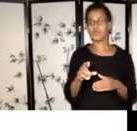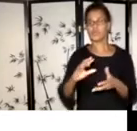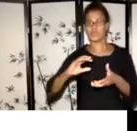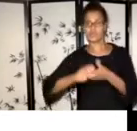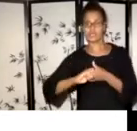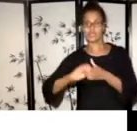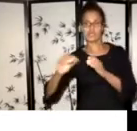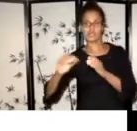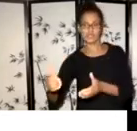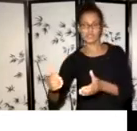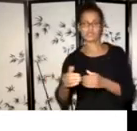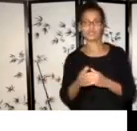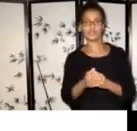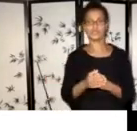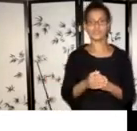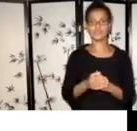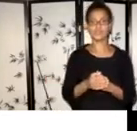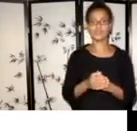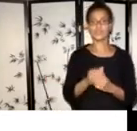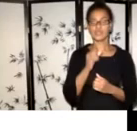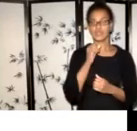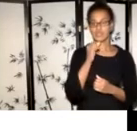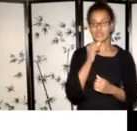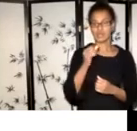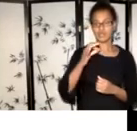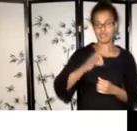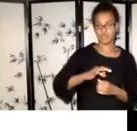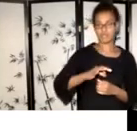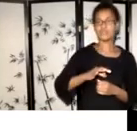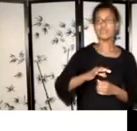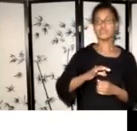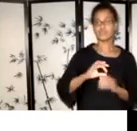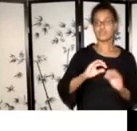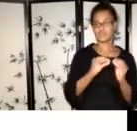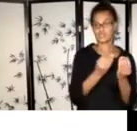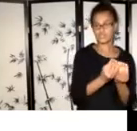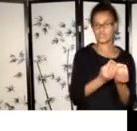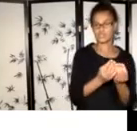orgs, First Nations and schools administered by First Nations.